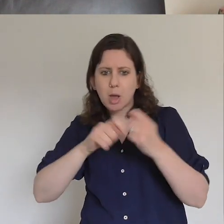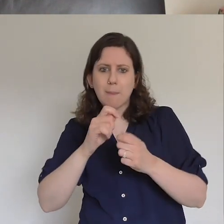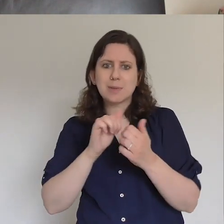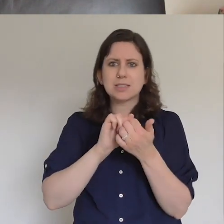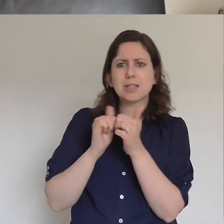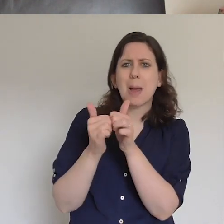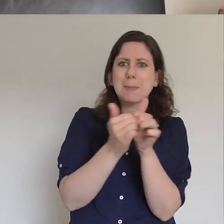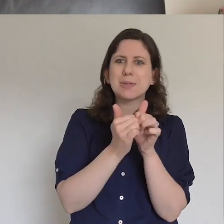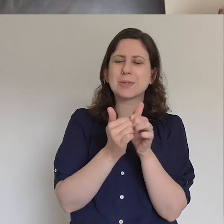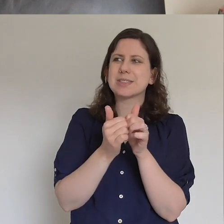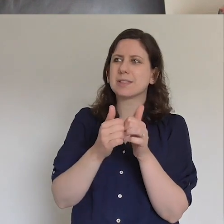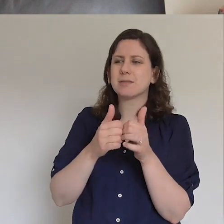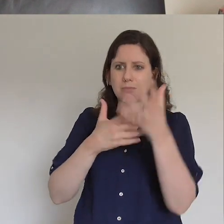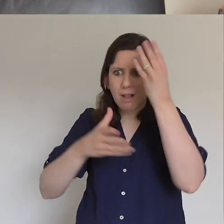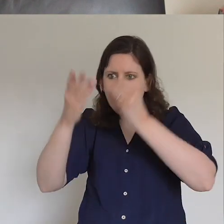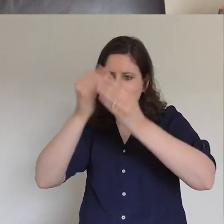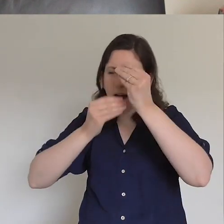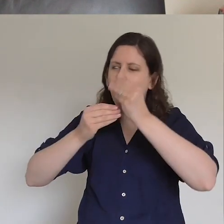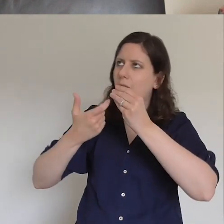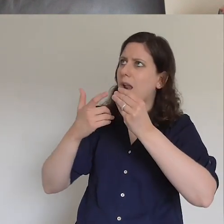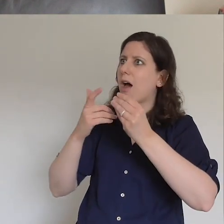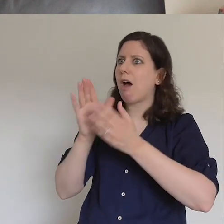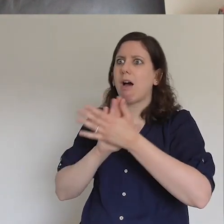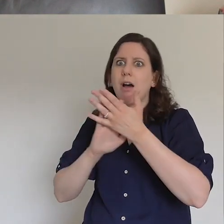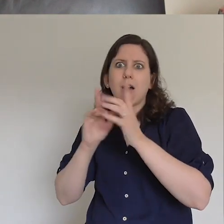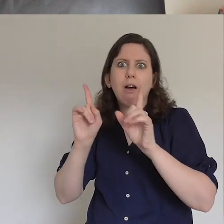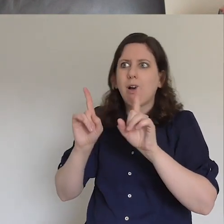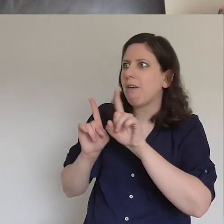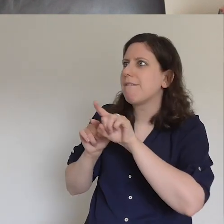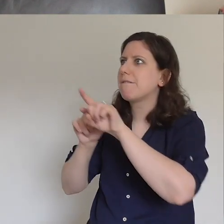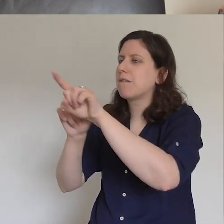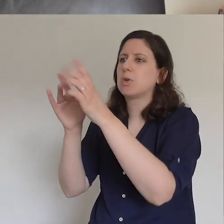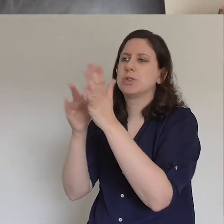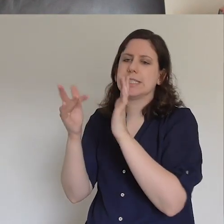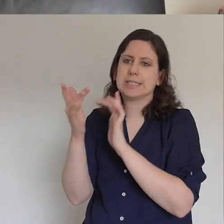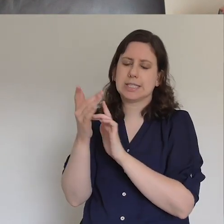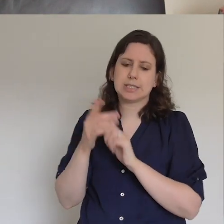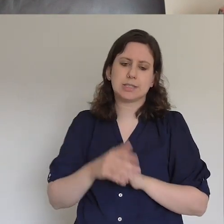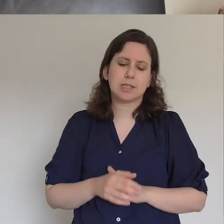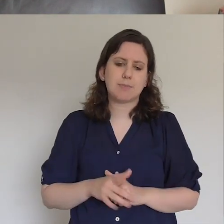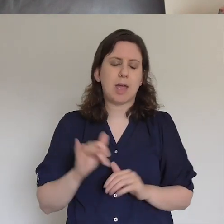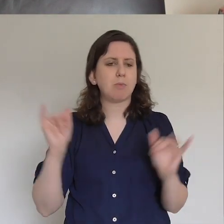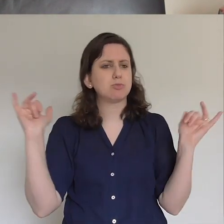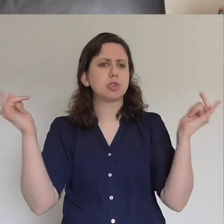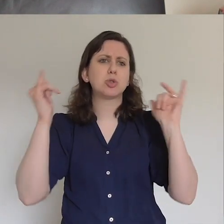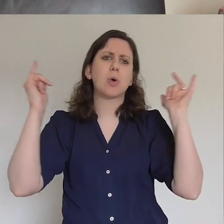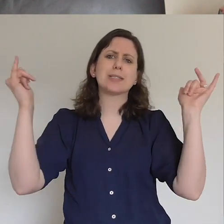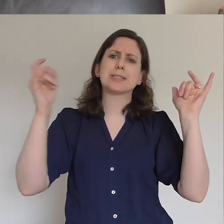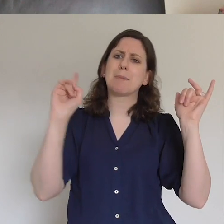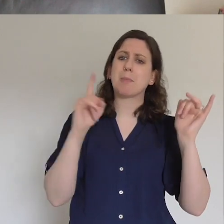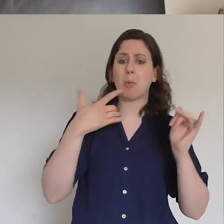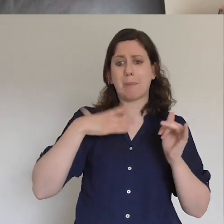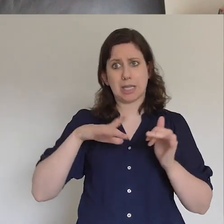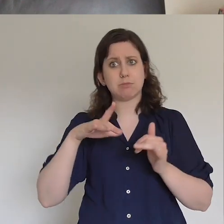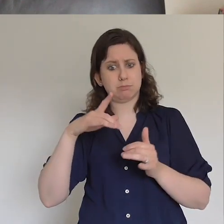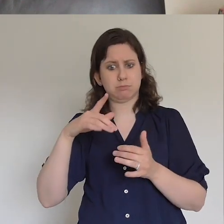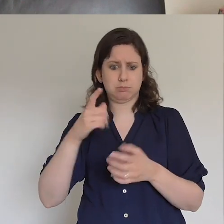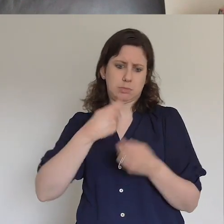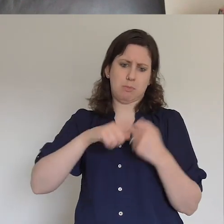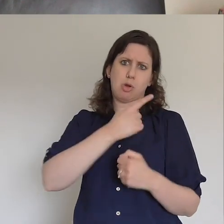followers of you and for those who've been praying for years for certain people to make decisions we rejoice with those people at this point and we rejoice with you